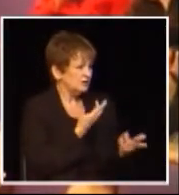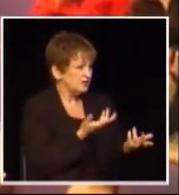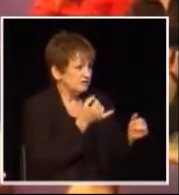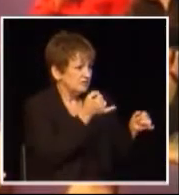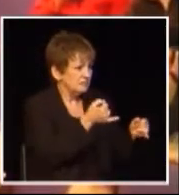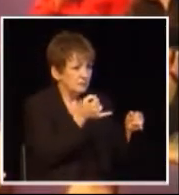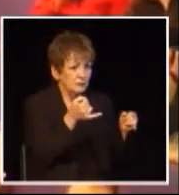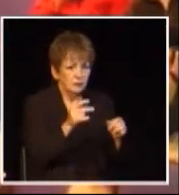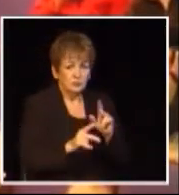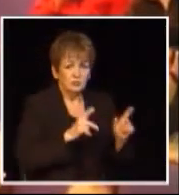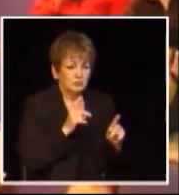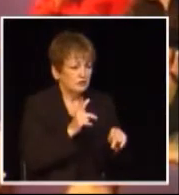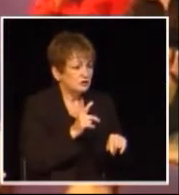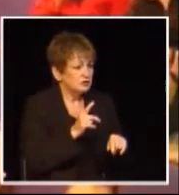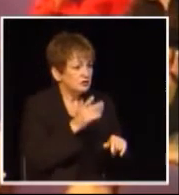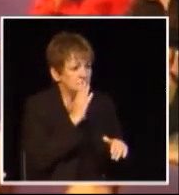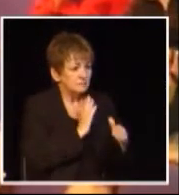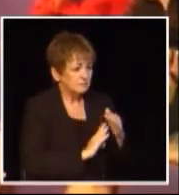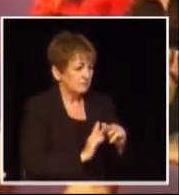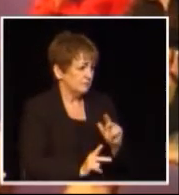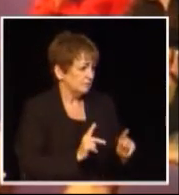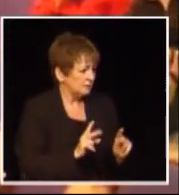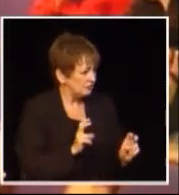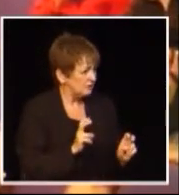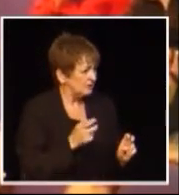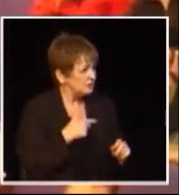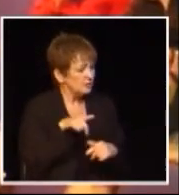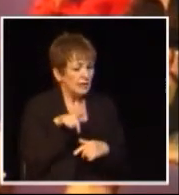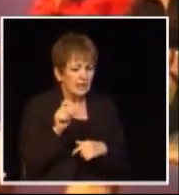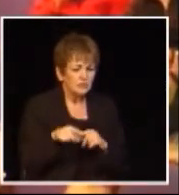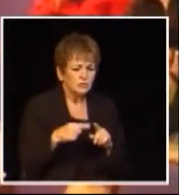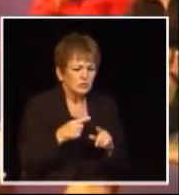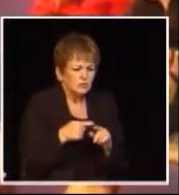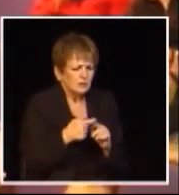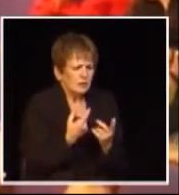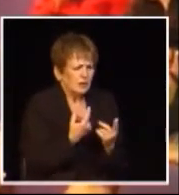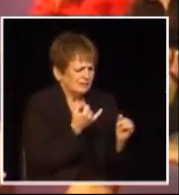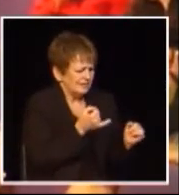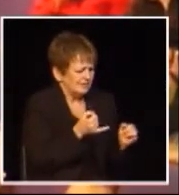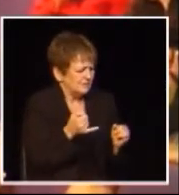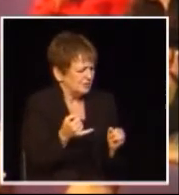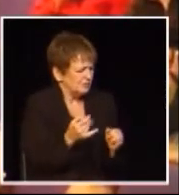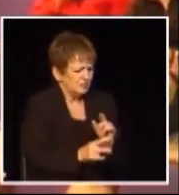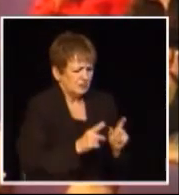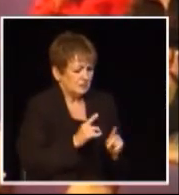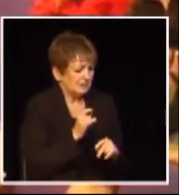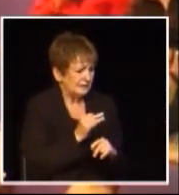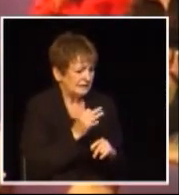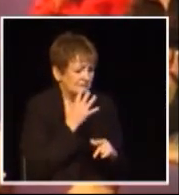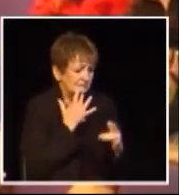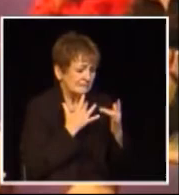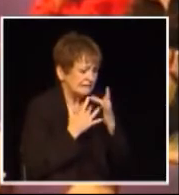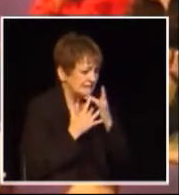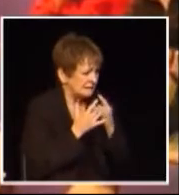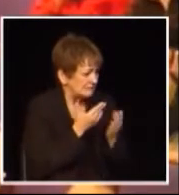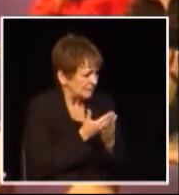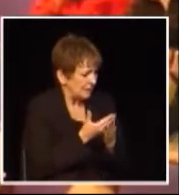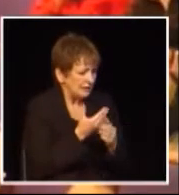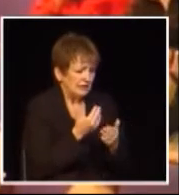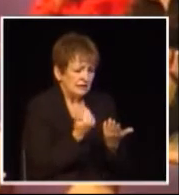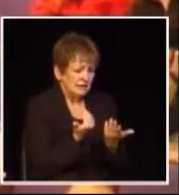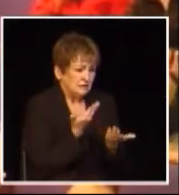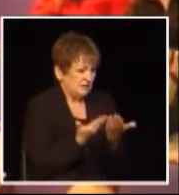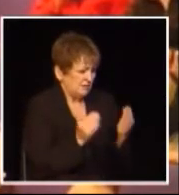of us are just ordinary people so my question is what about ordinary people who don't have livable